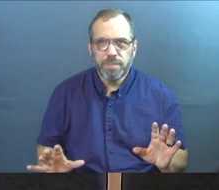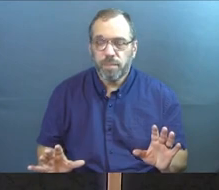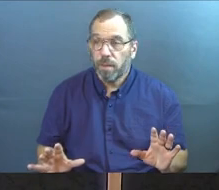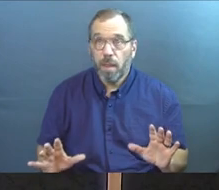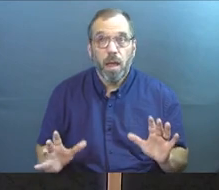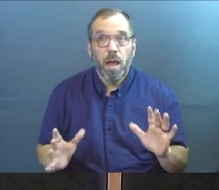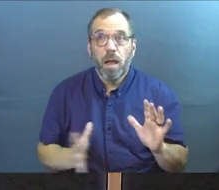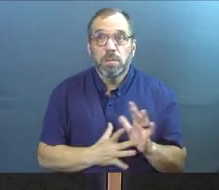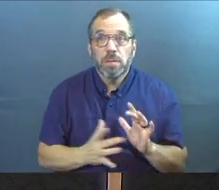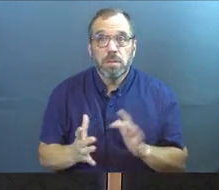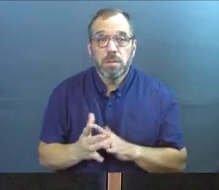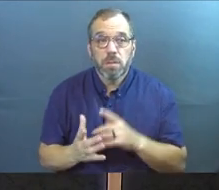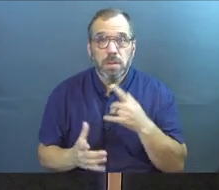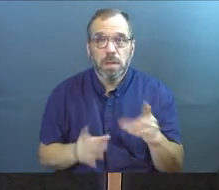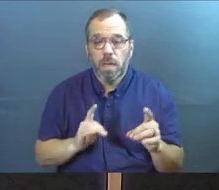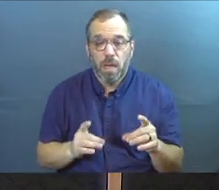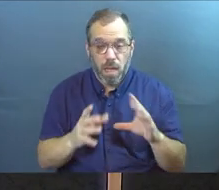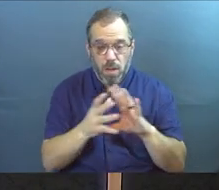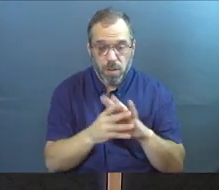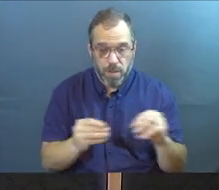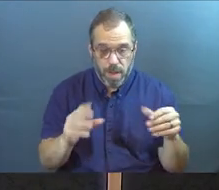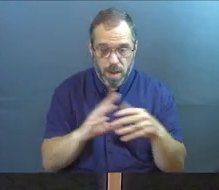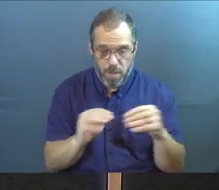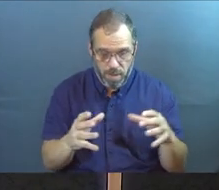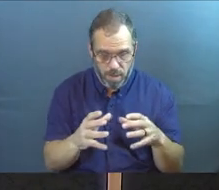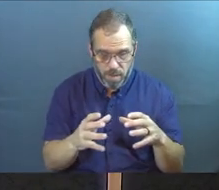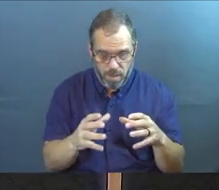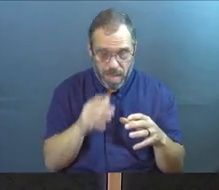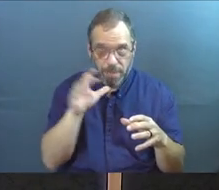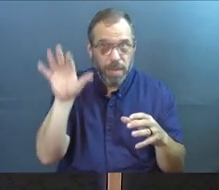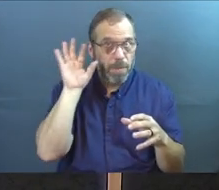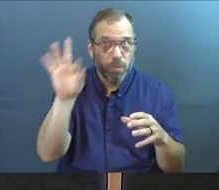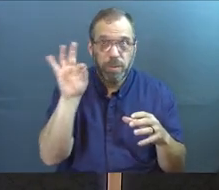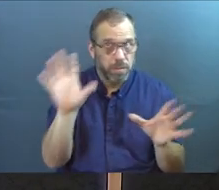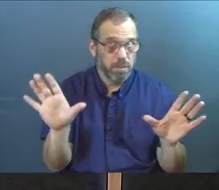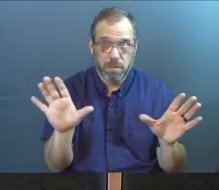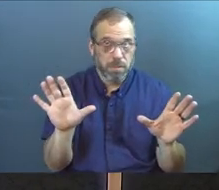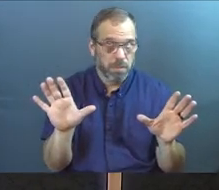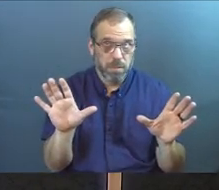Jesus says, the parable is not a preaching illustration.